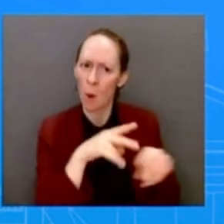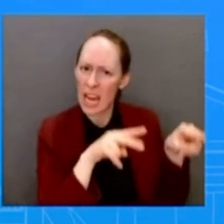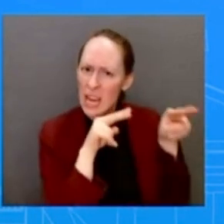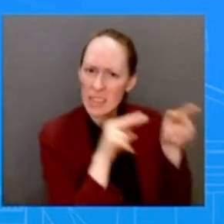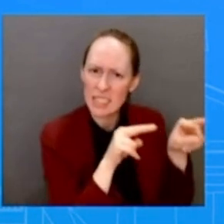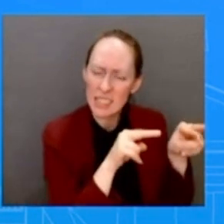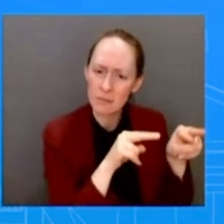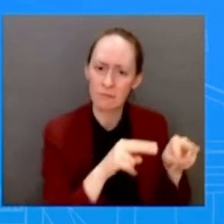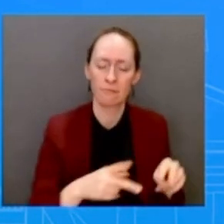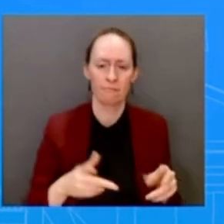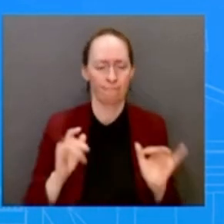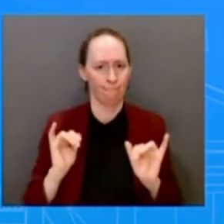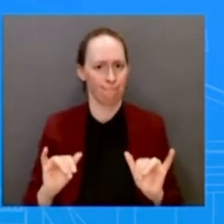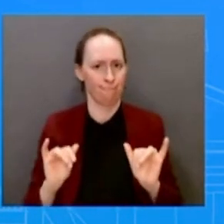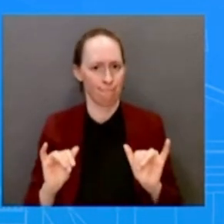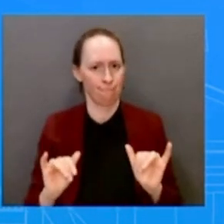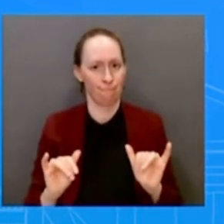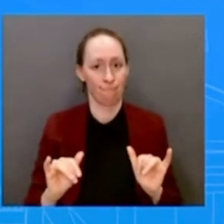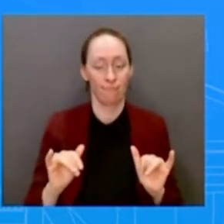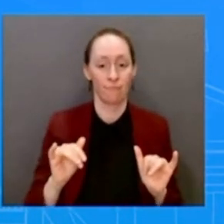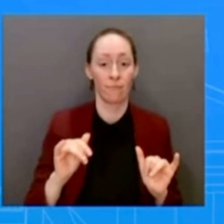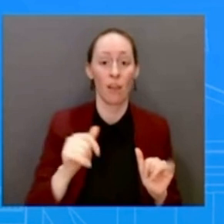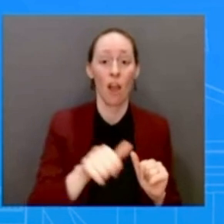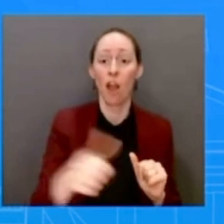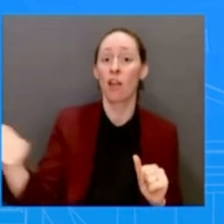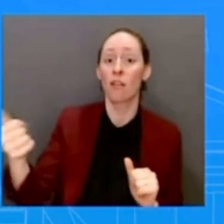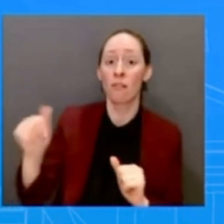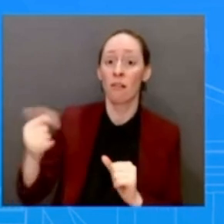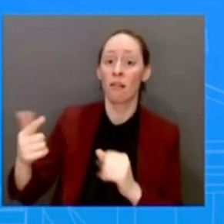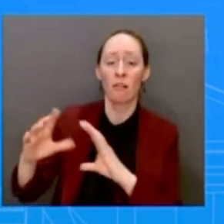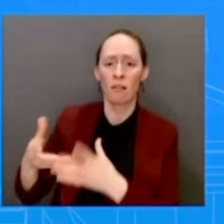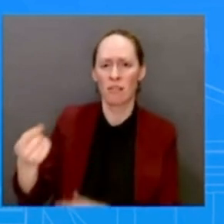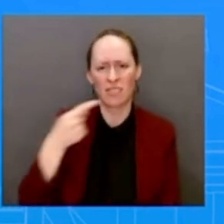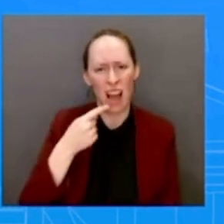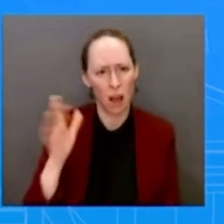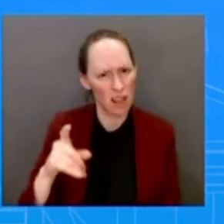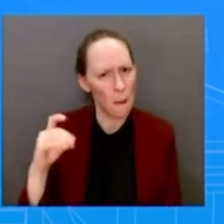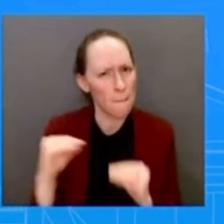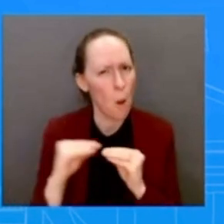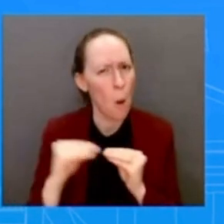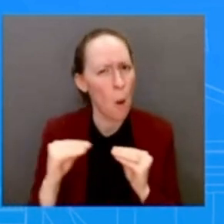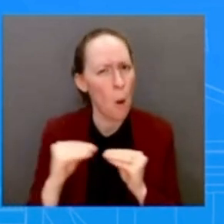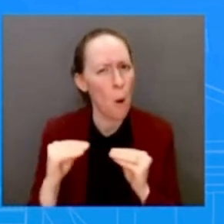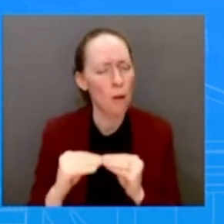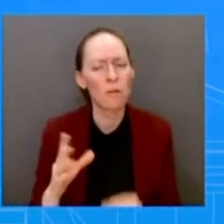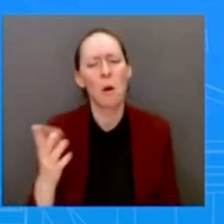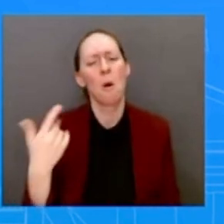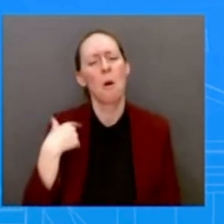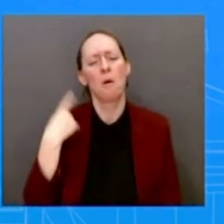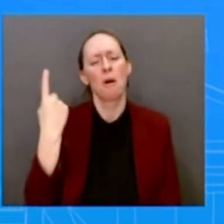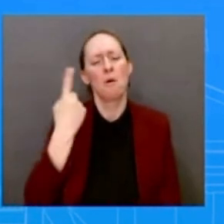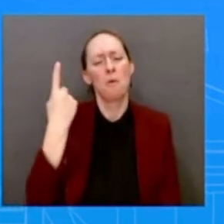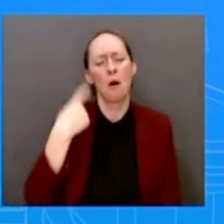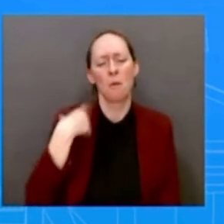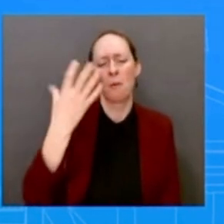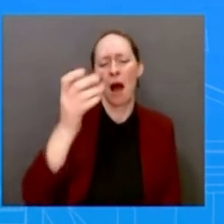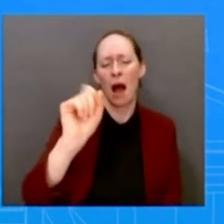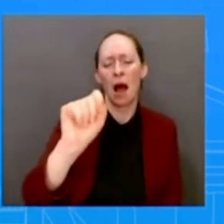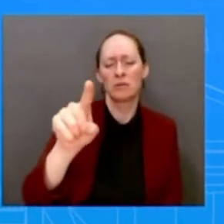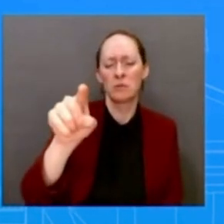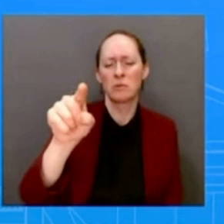a couple questions along that line. Does the Biden administration need to reassess its posture as it relates to